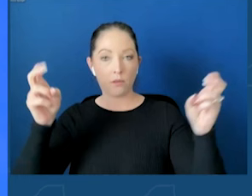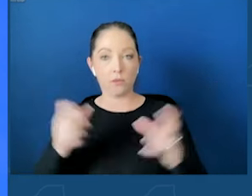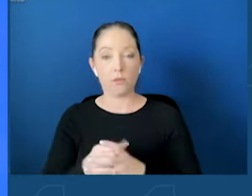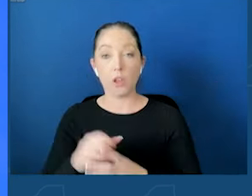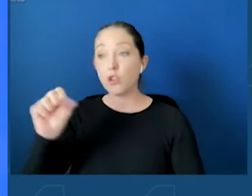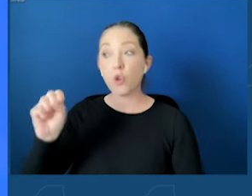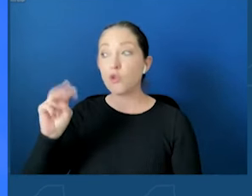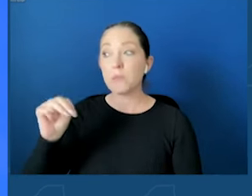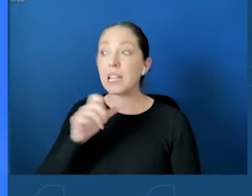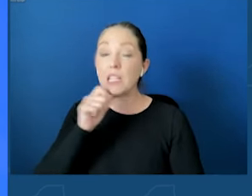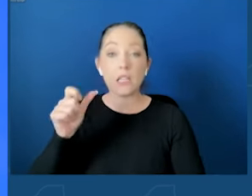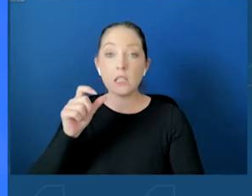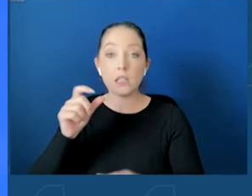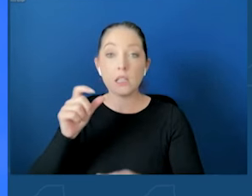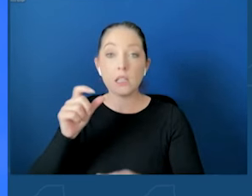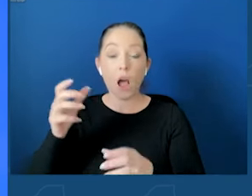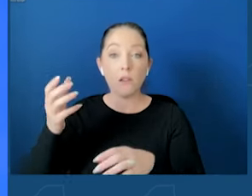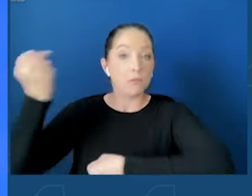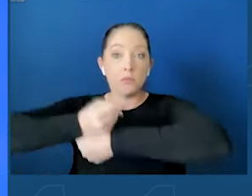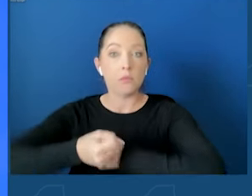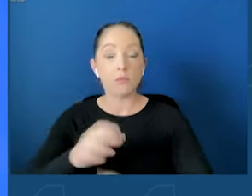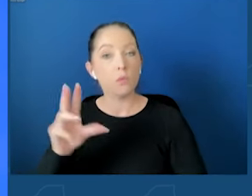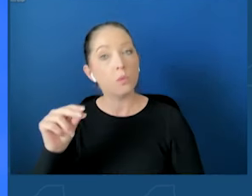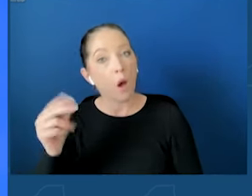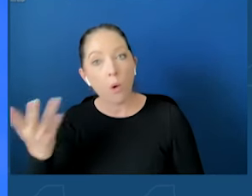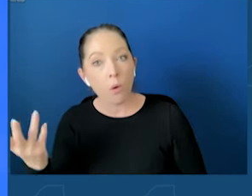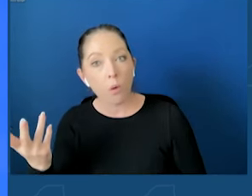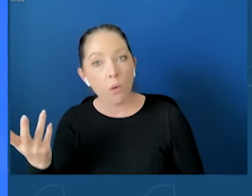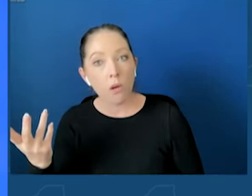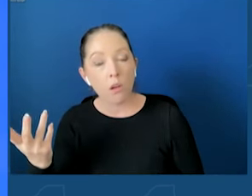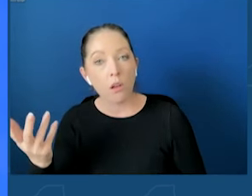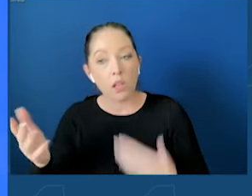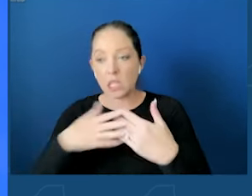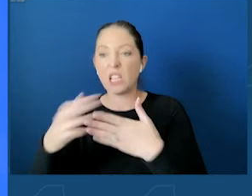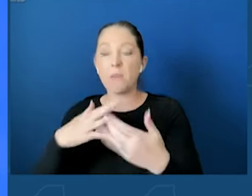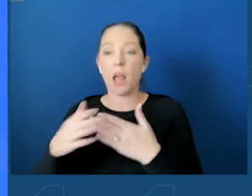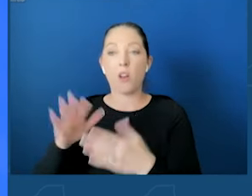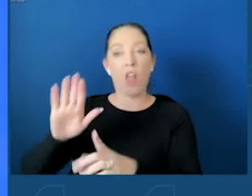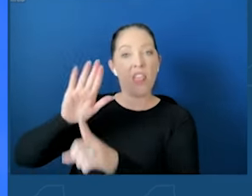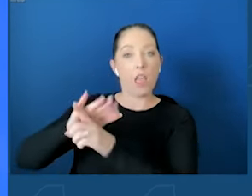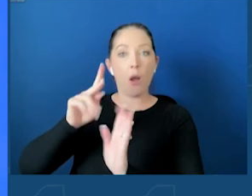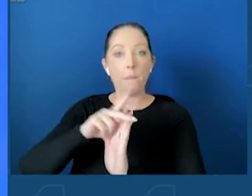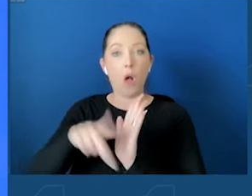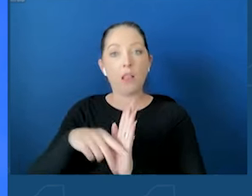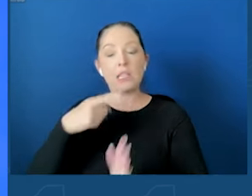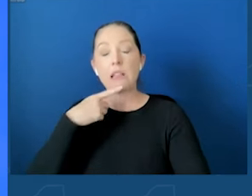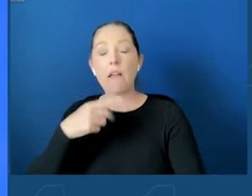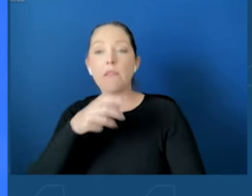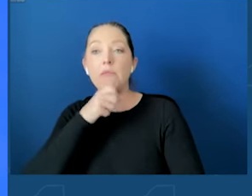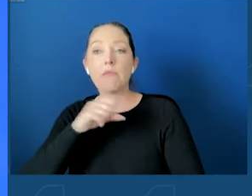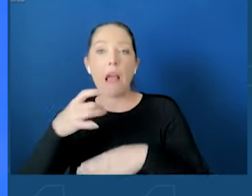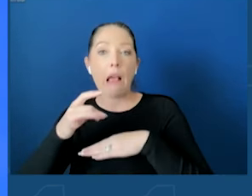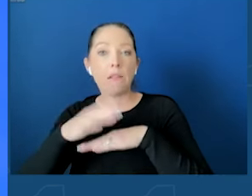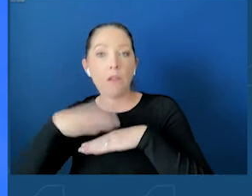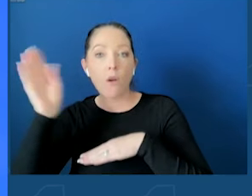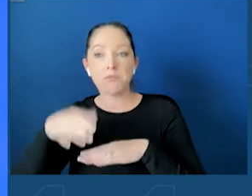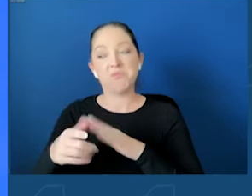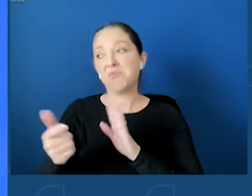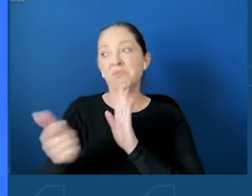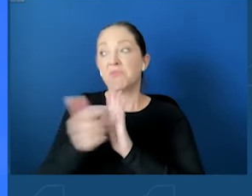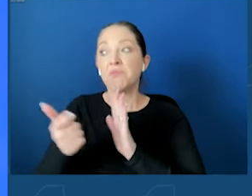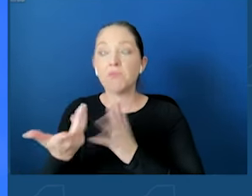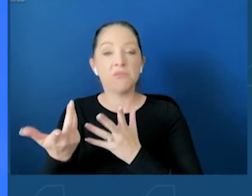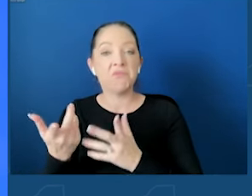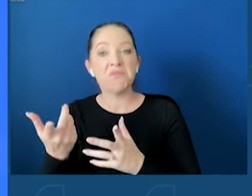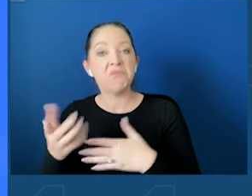down, even though it was a violation of their own policy. Alexis wanted to look up child